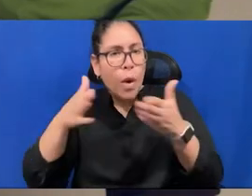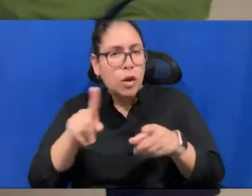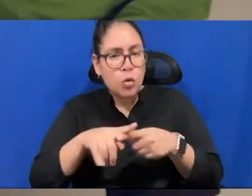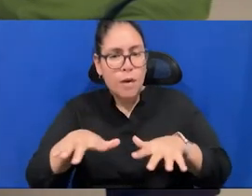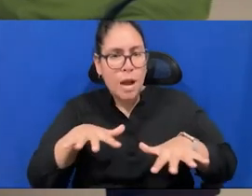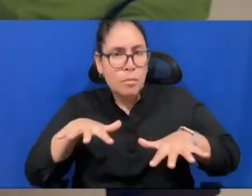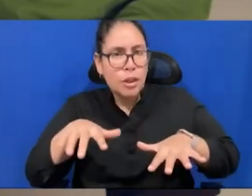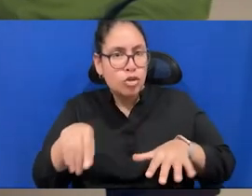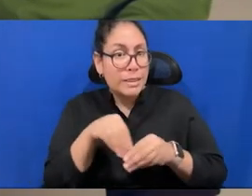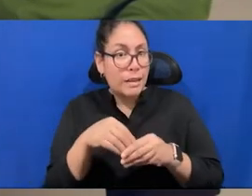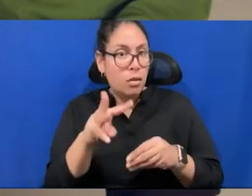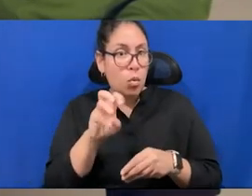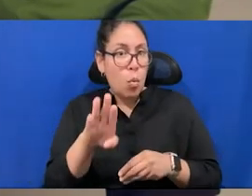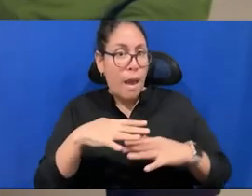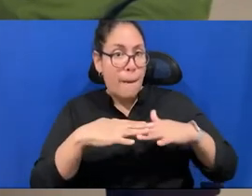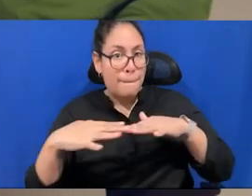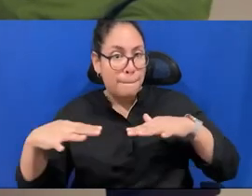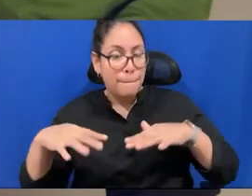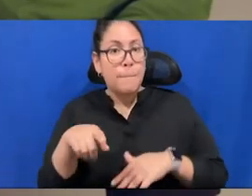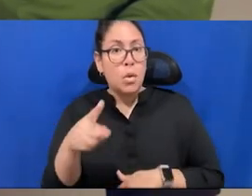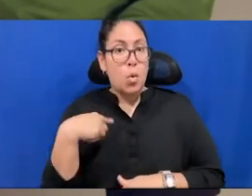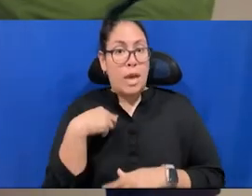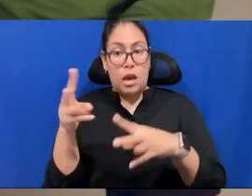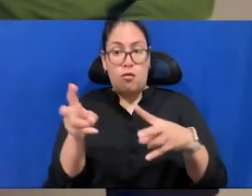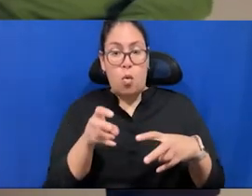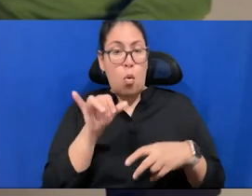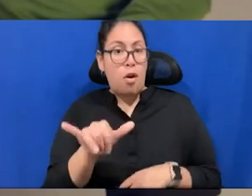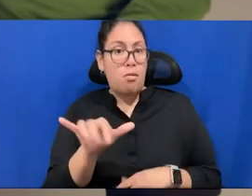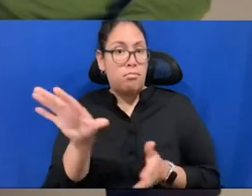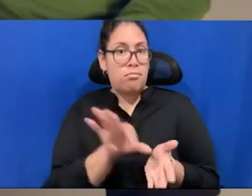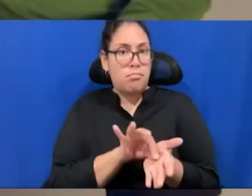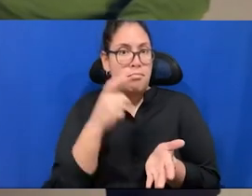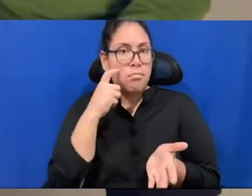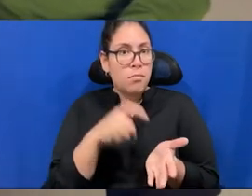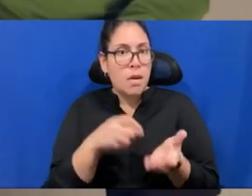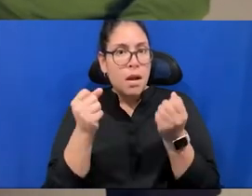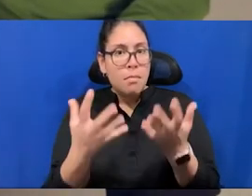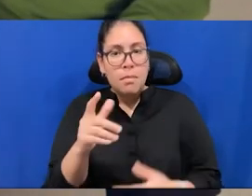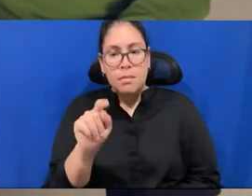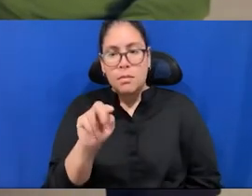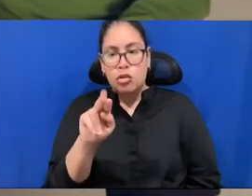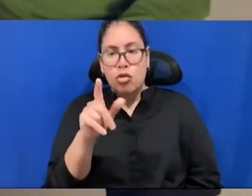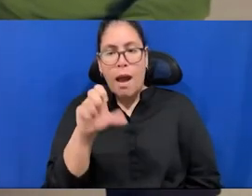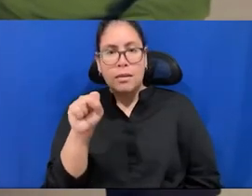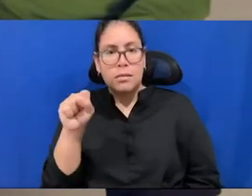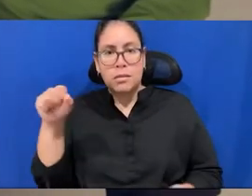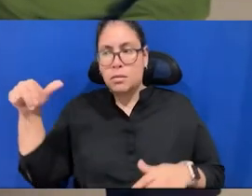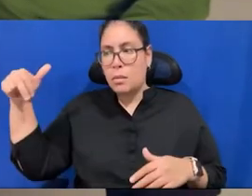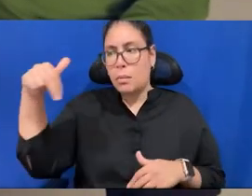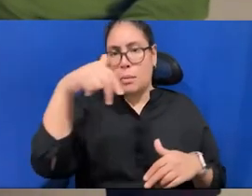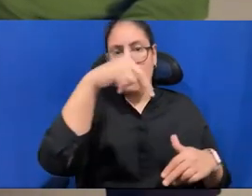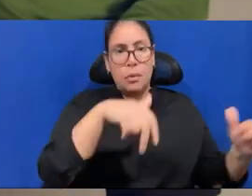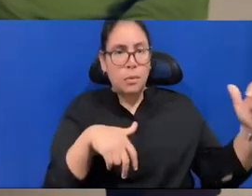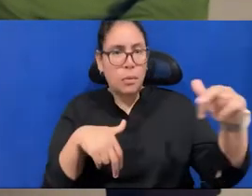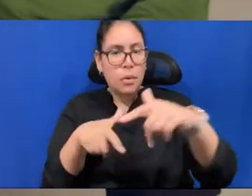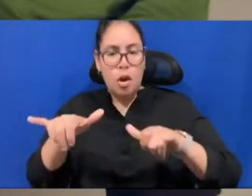on, on, on this vibration, many tracks pass by the studio. And these are the rumblings that you hear really kind of annoying that he